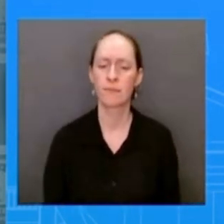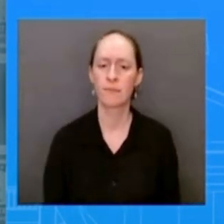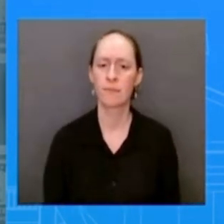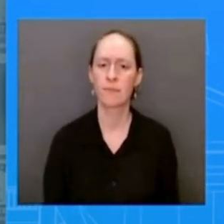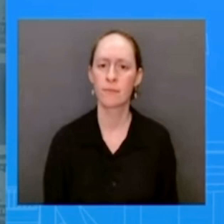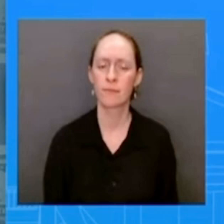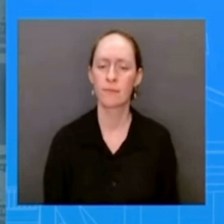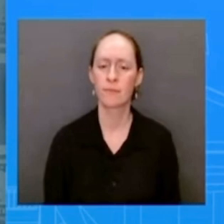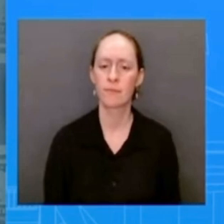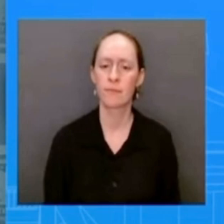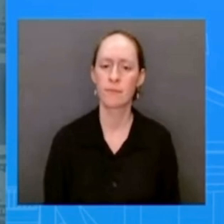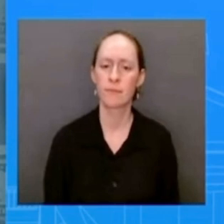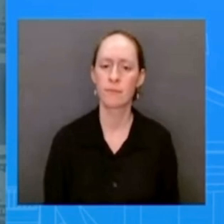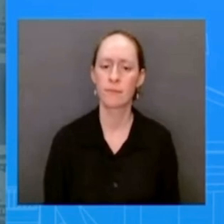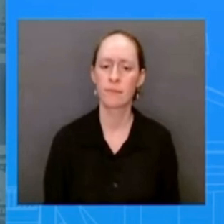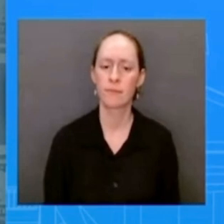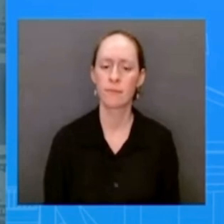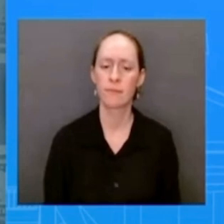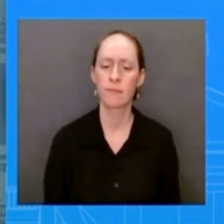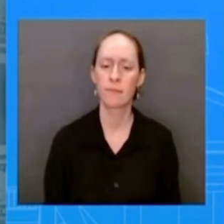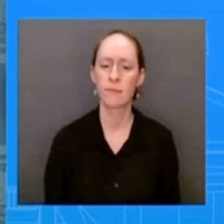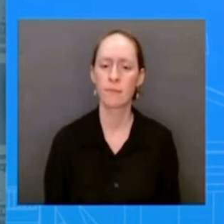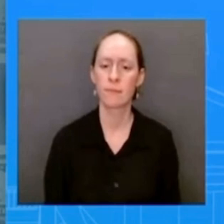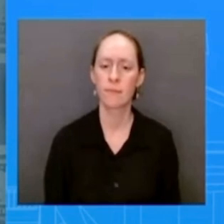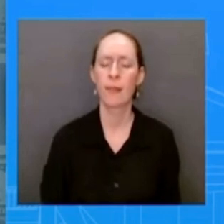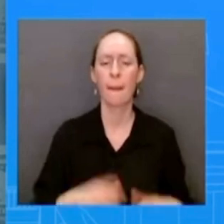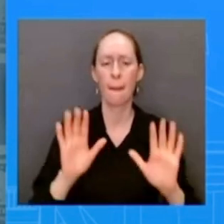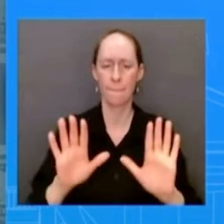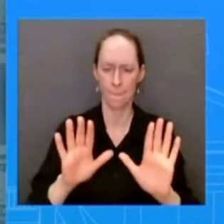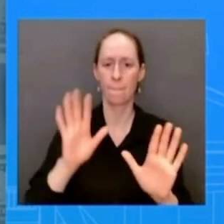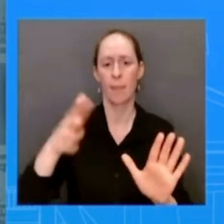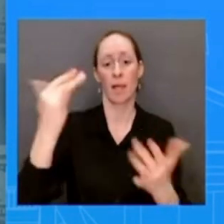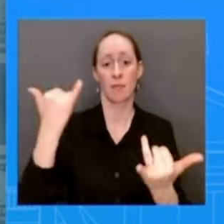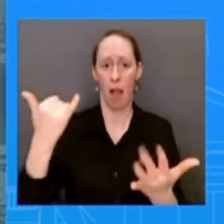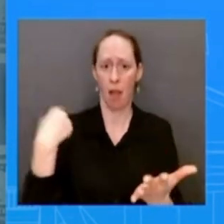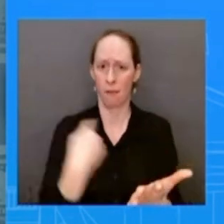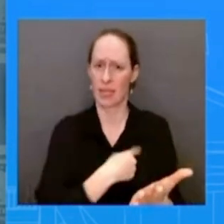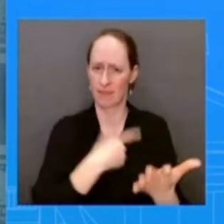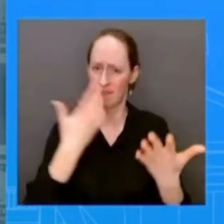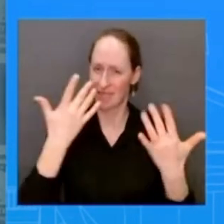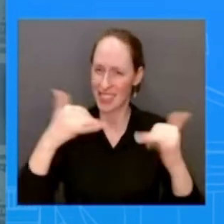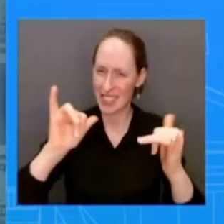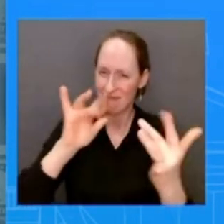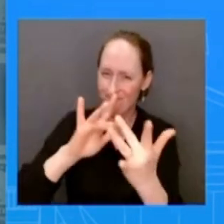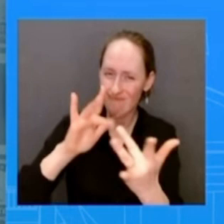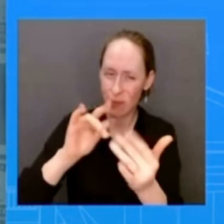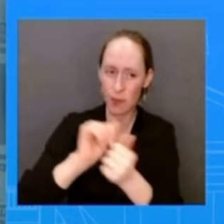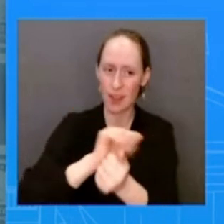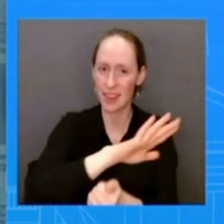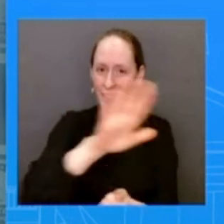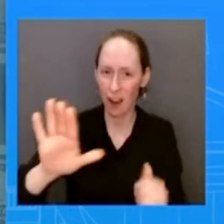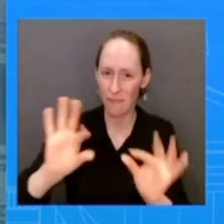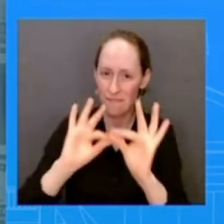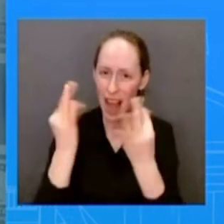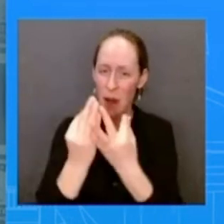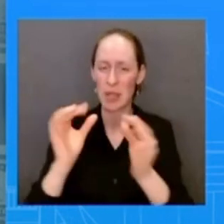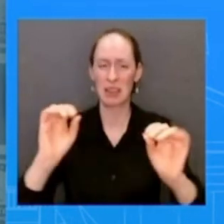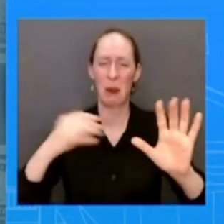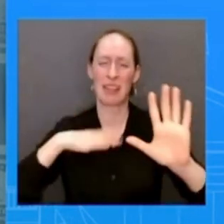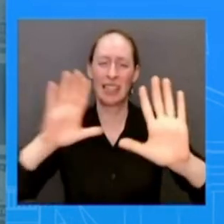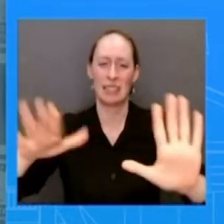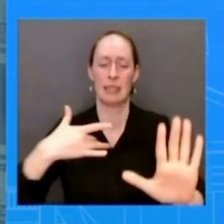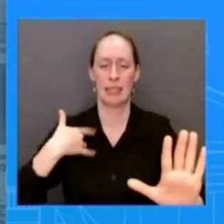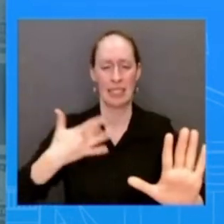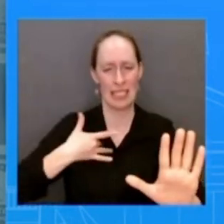family members and so i'm just going to be really careful on commenting why they were crossing the border those are uh privacy private considerations but